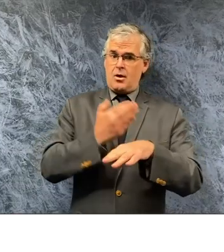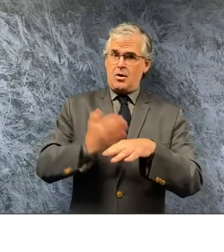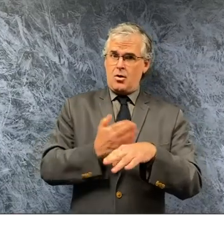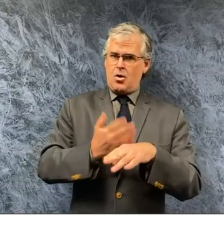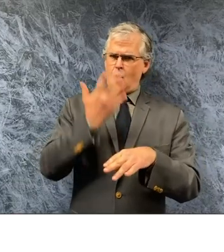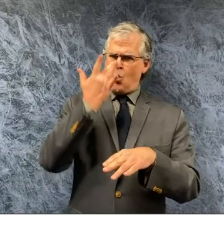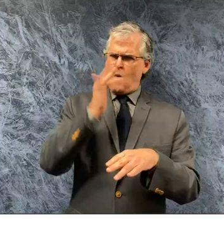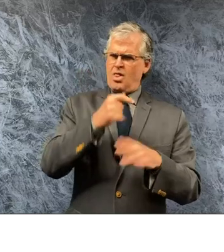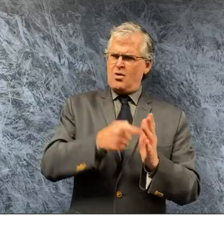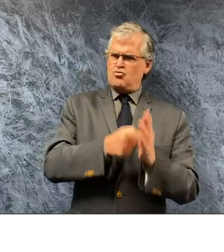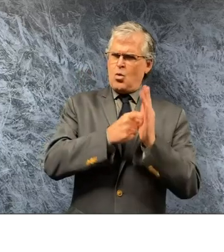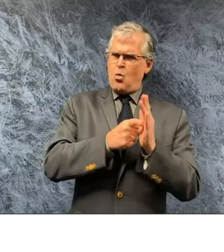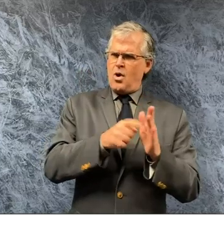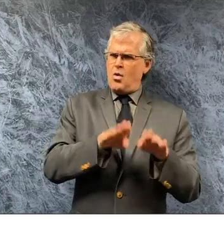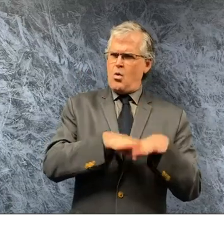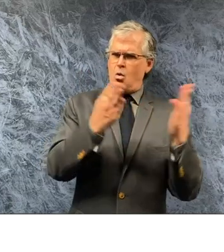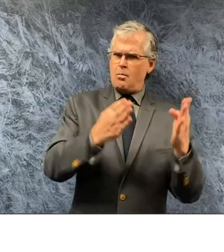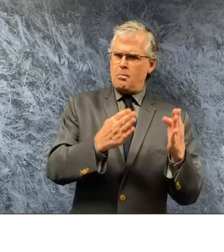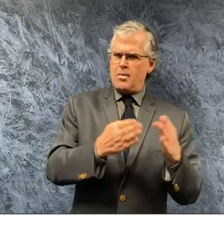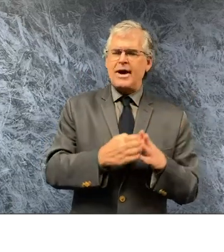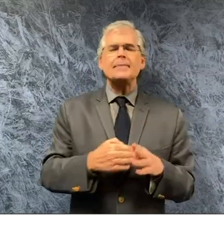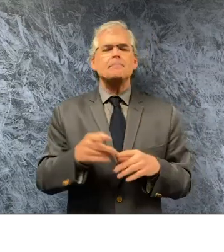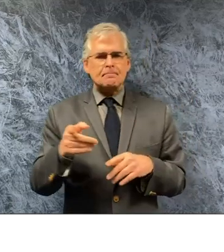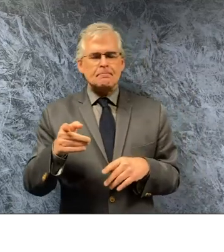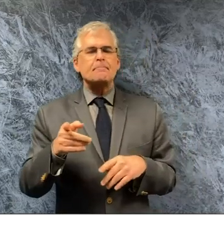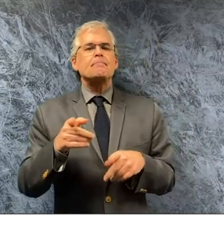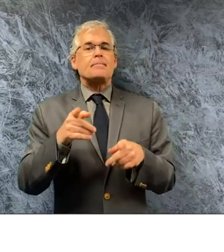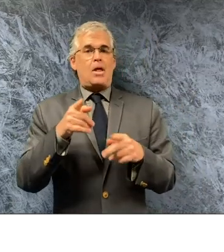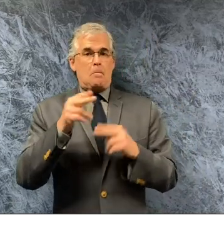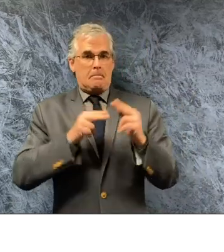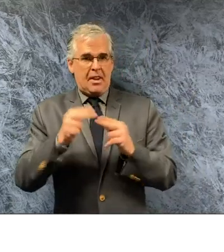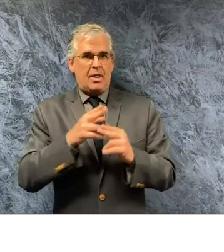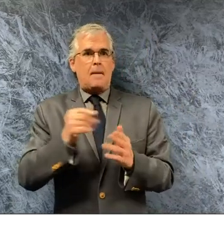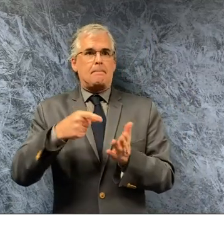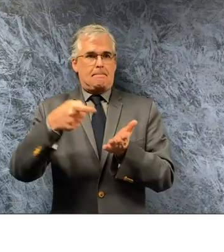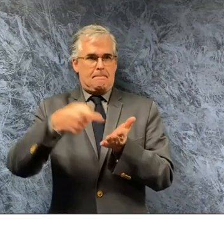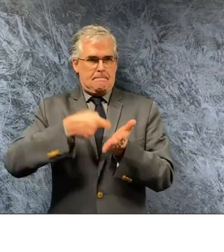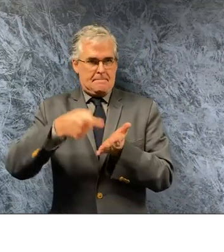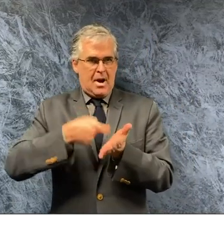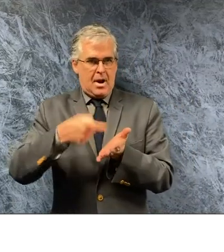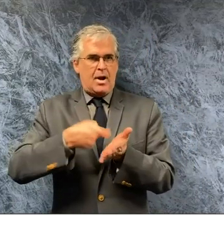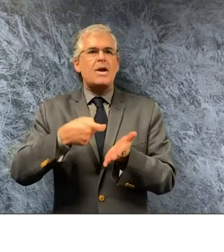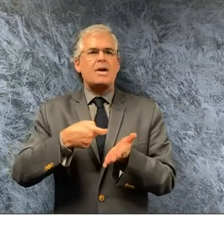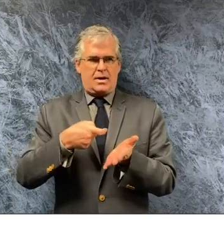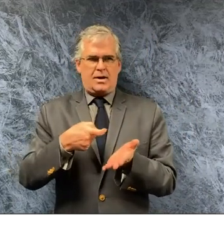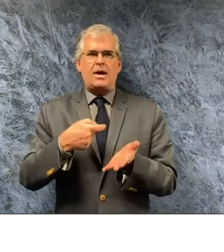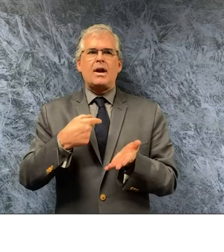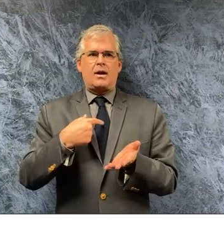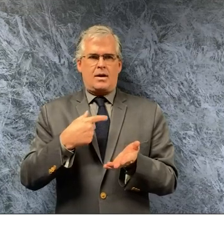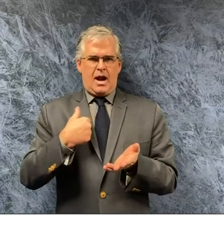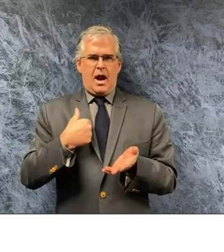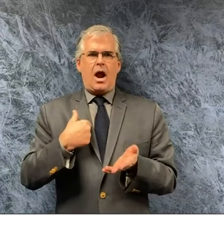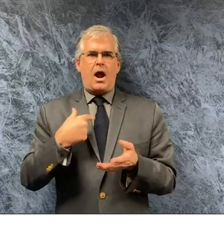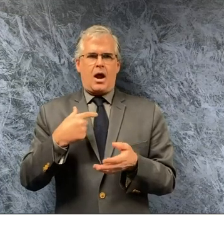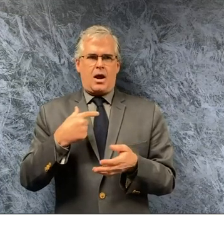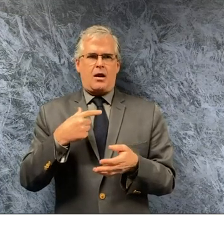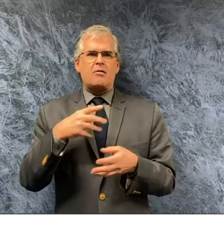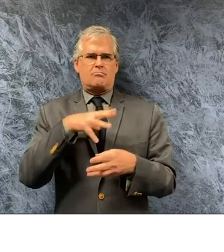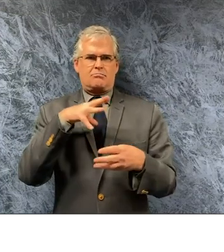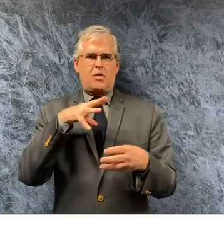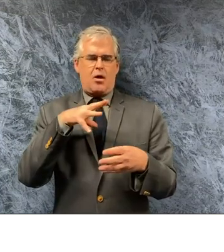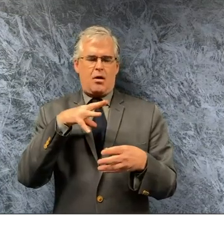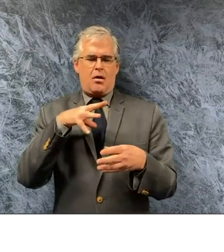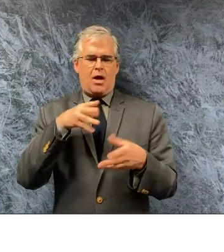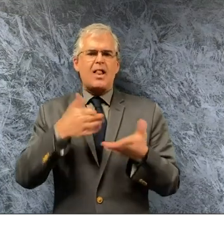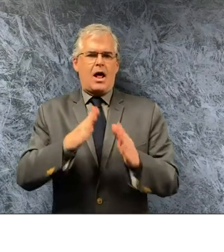construction mining and manufacturing open one it's uh can help us get through this economy but it's a lot of jobs that we're looking at here right now